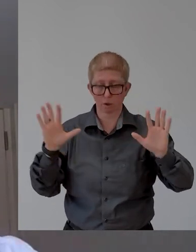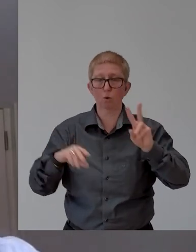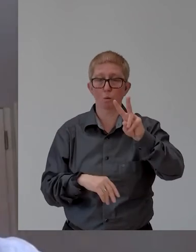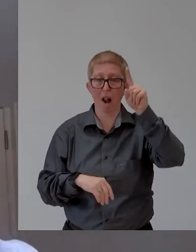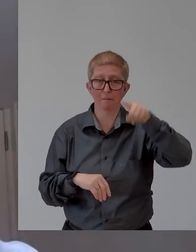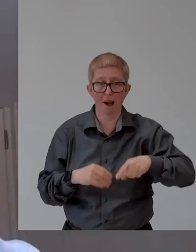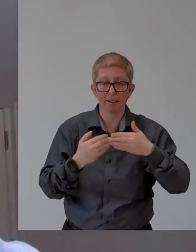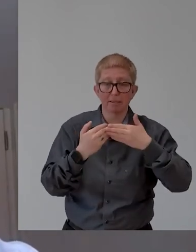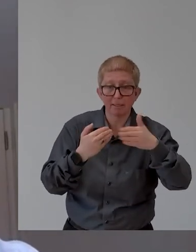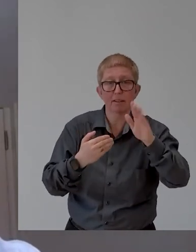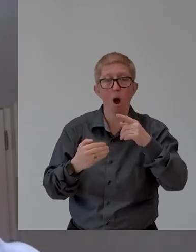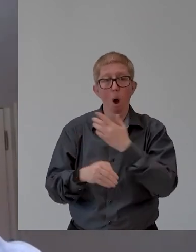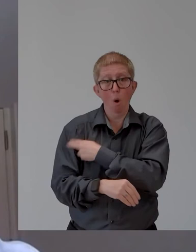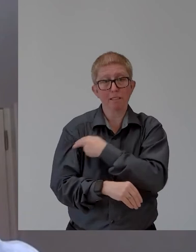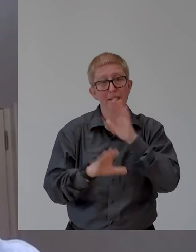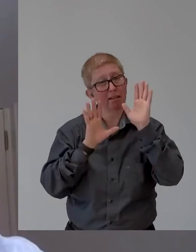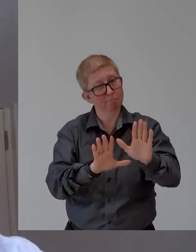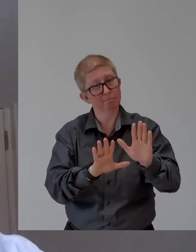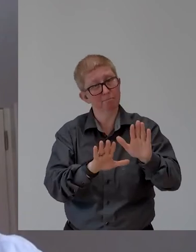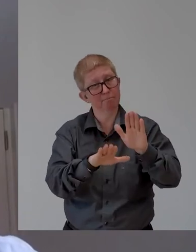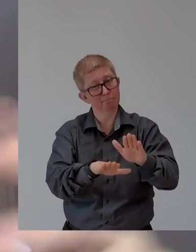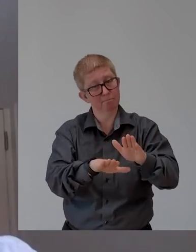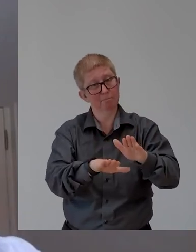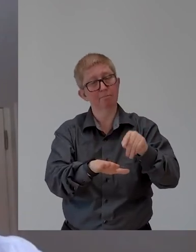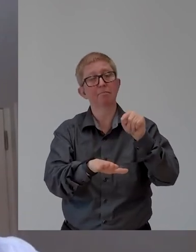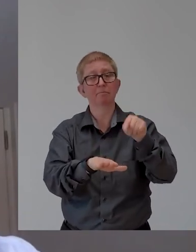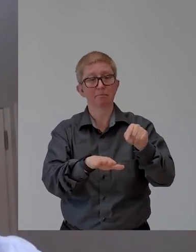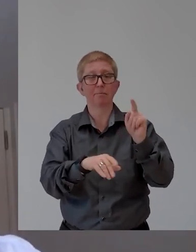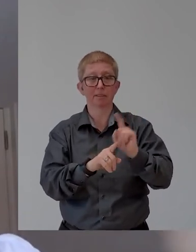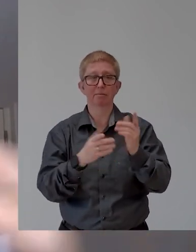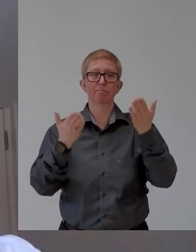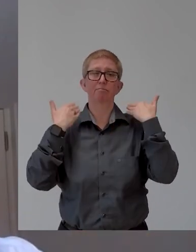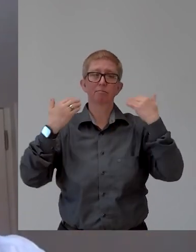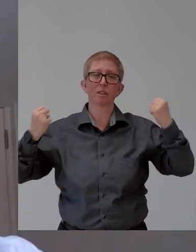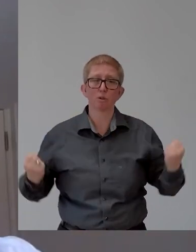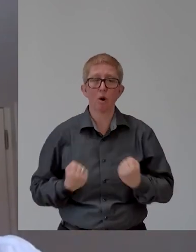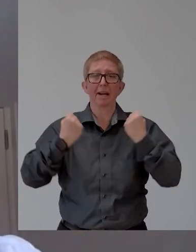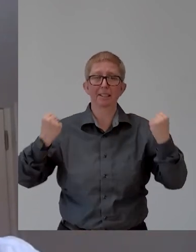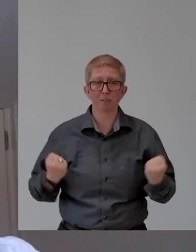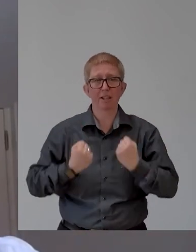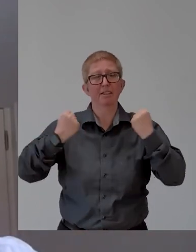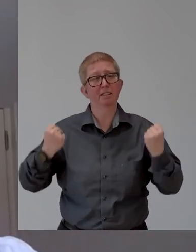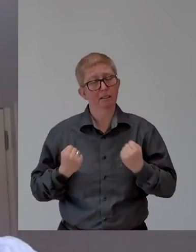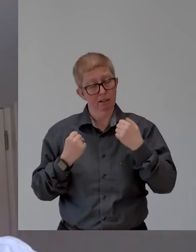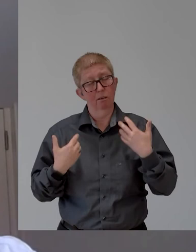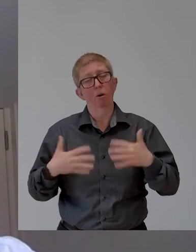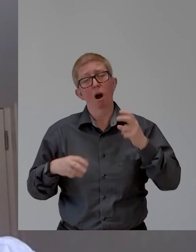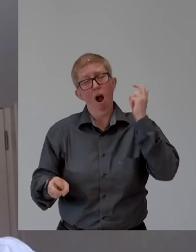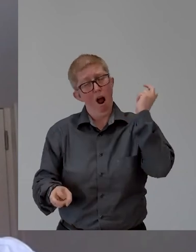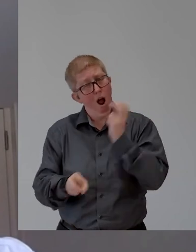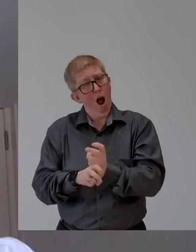go through a major rehab, just like Steve mentioned, uh, which was hard, but also was quite inspiring for me at the time.